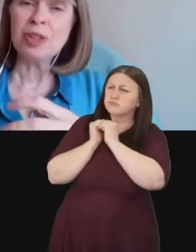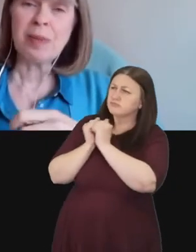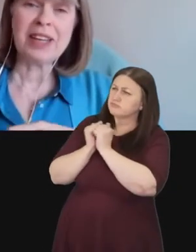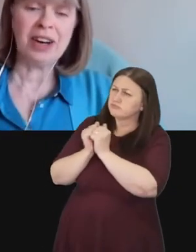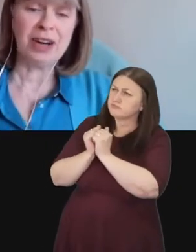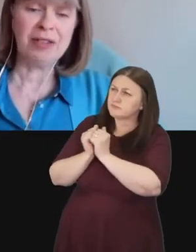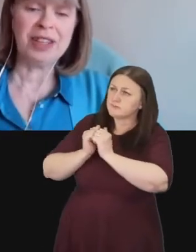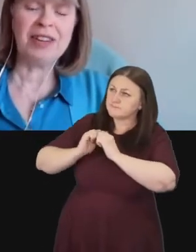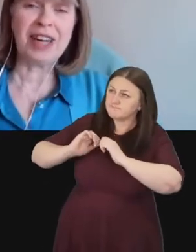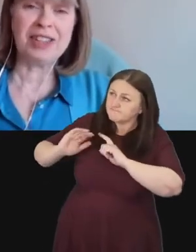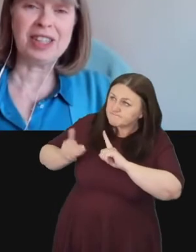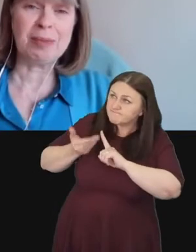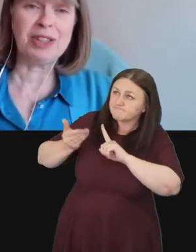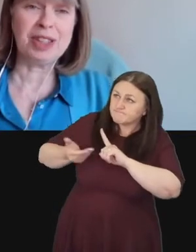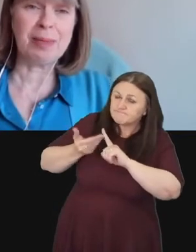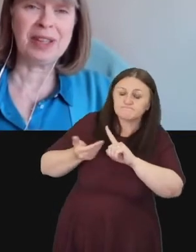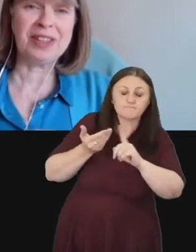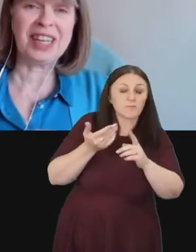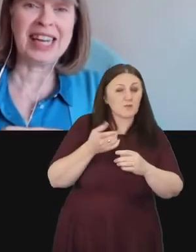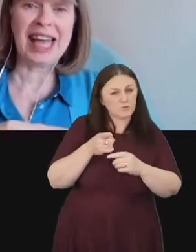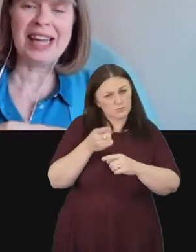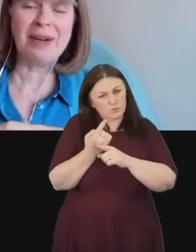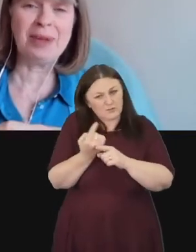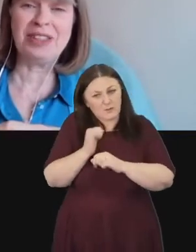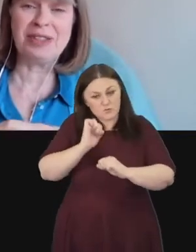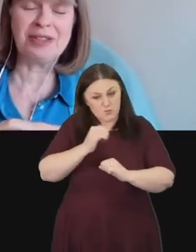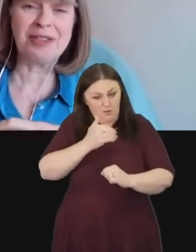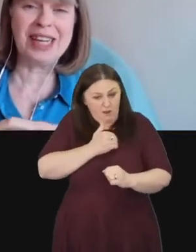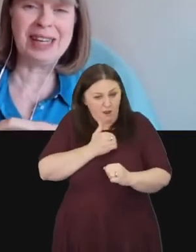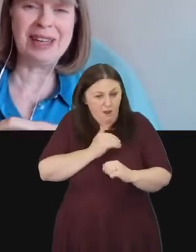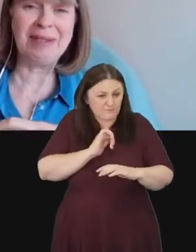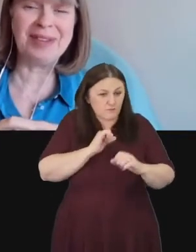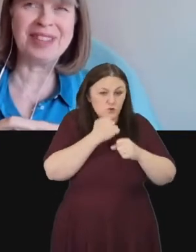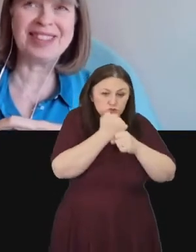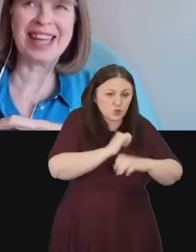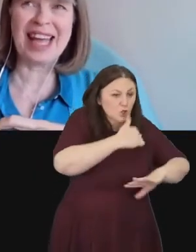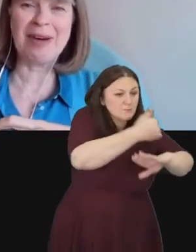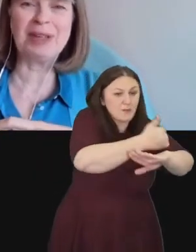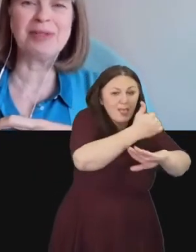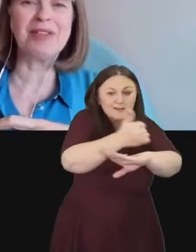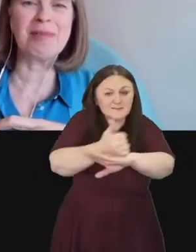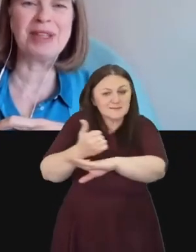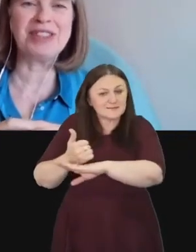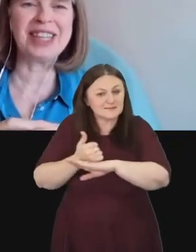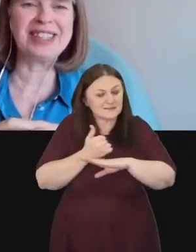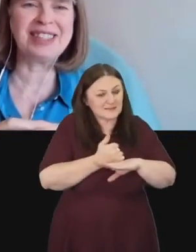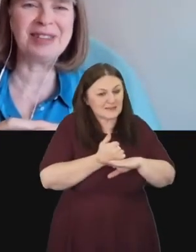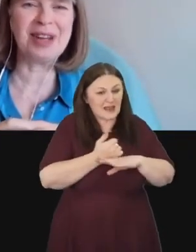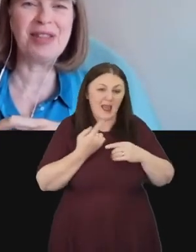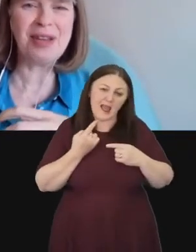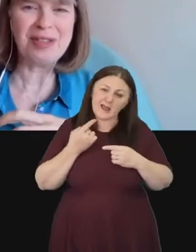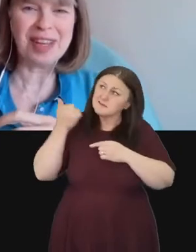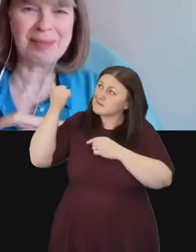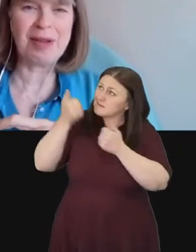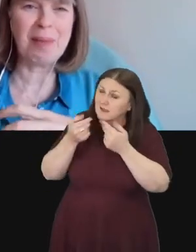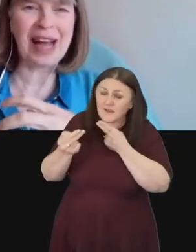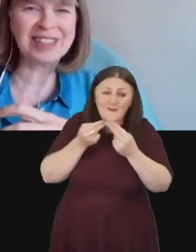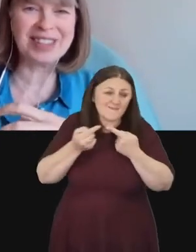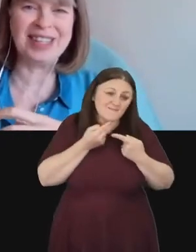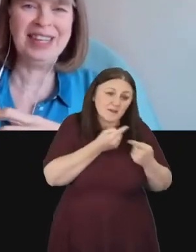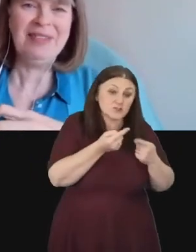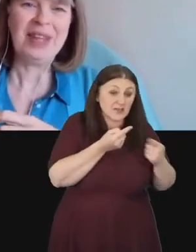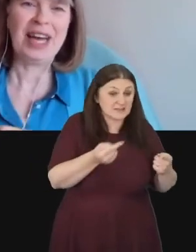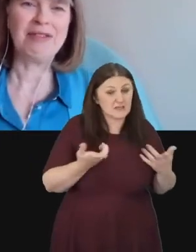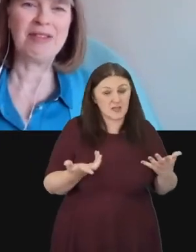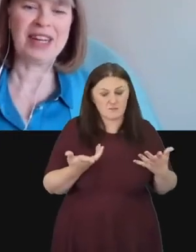You talked about your heart for evangelism and church planting and again we just really want to say how much we've appreciated your enthusiasm and your